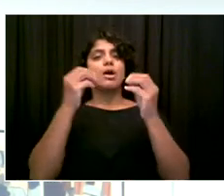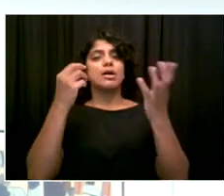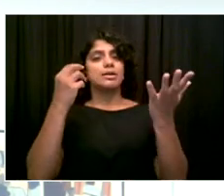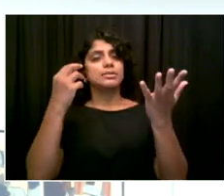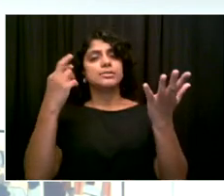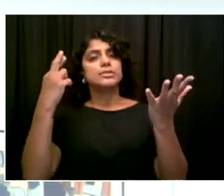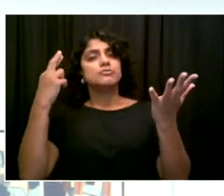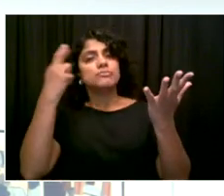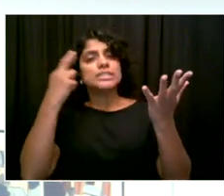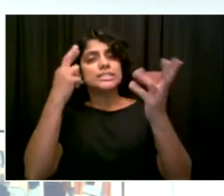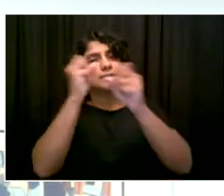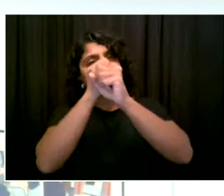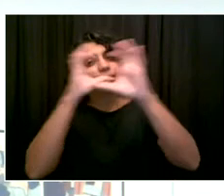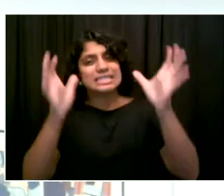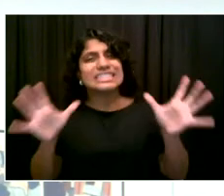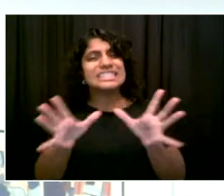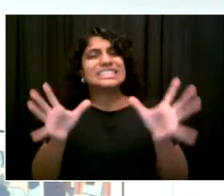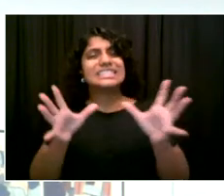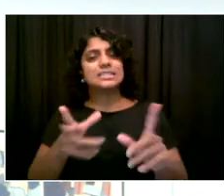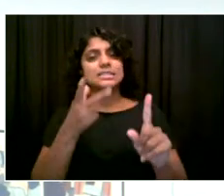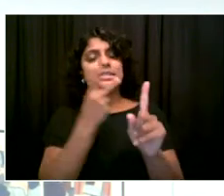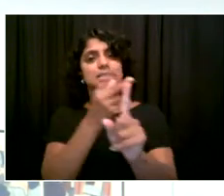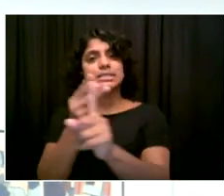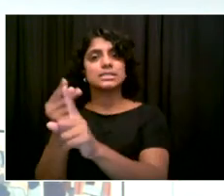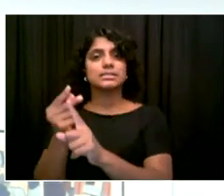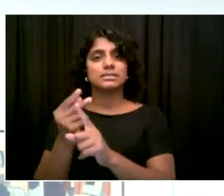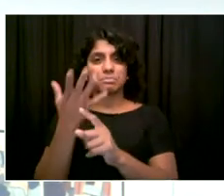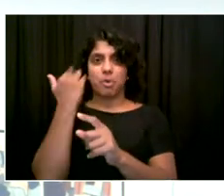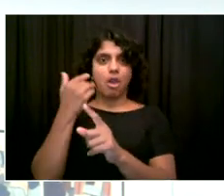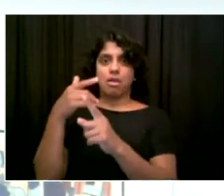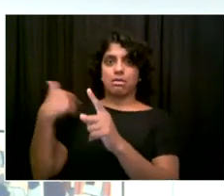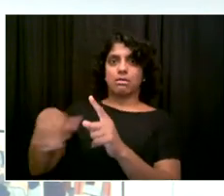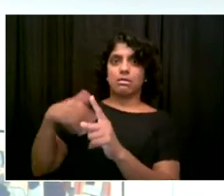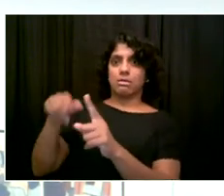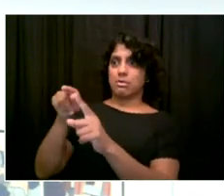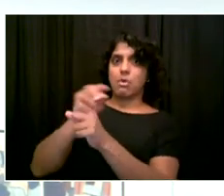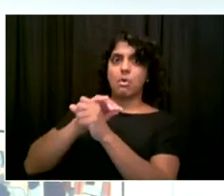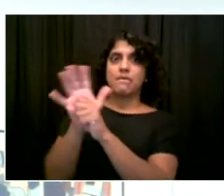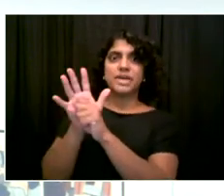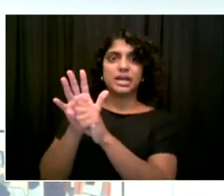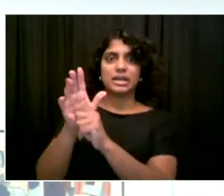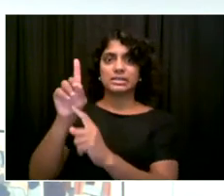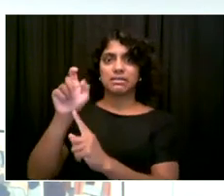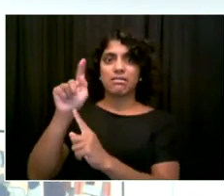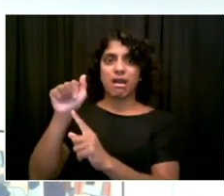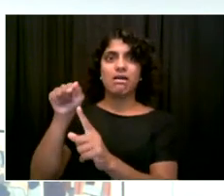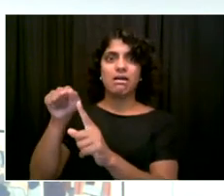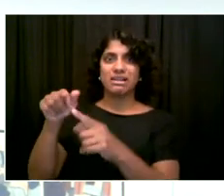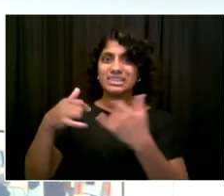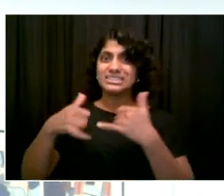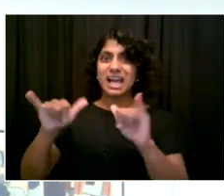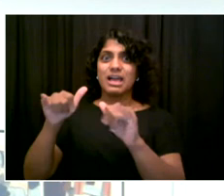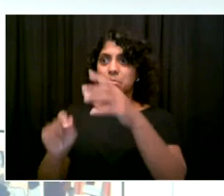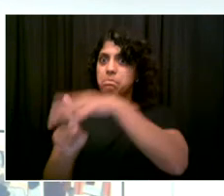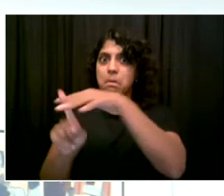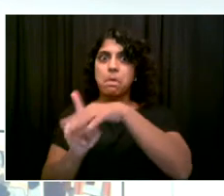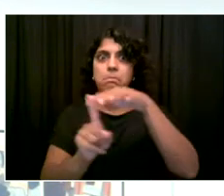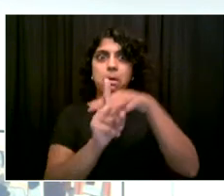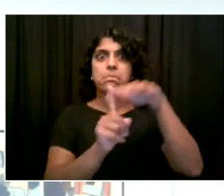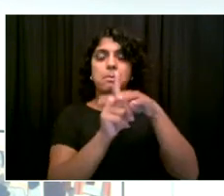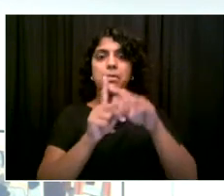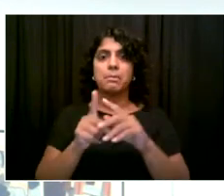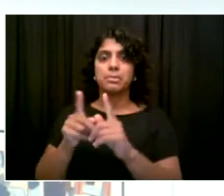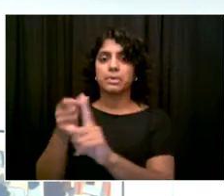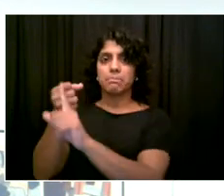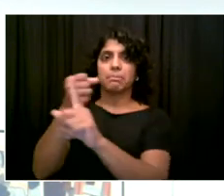formidable foe and how it will find the cracks in our armor. But we have the most powerful weapon to actually do